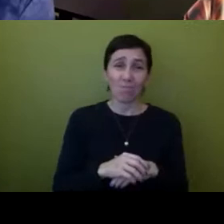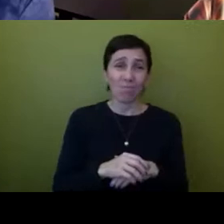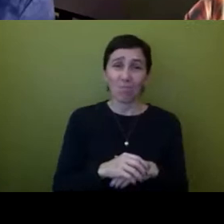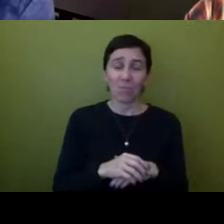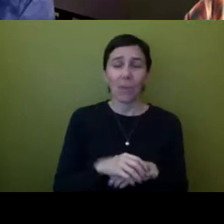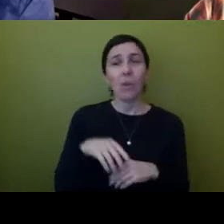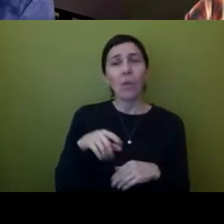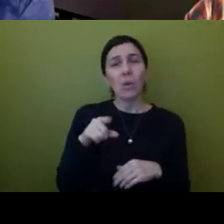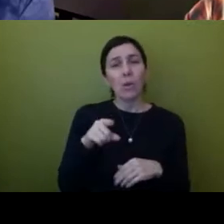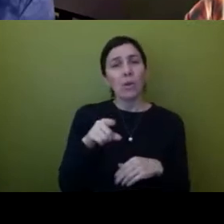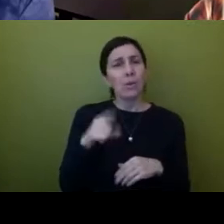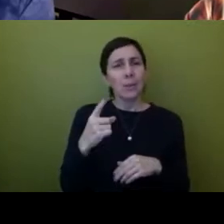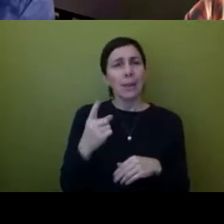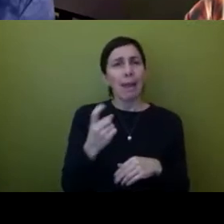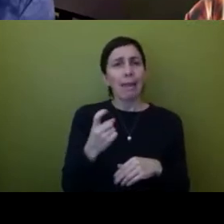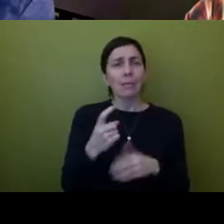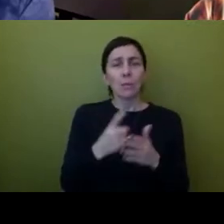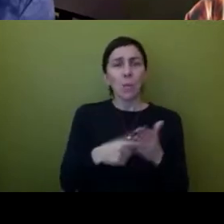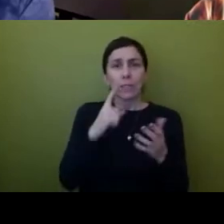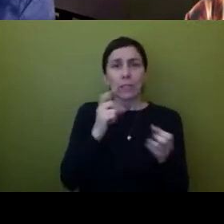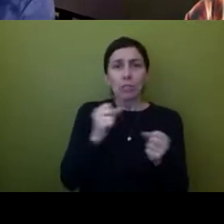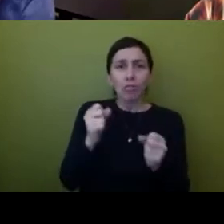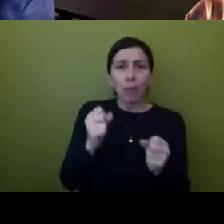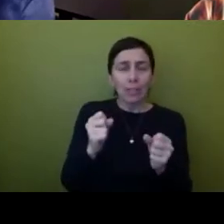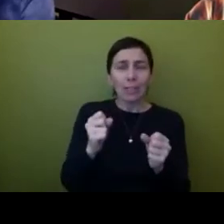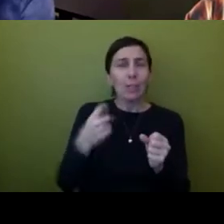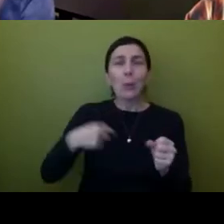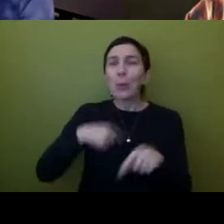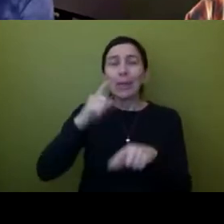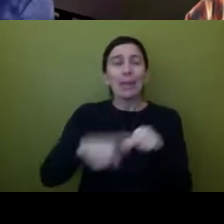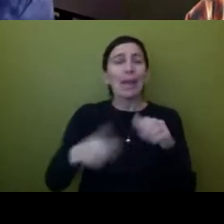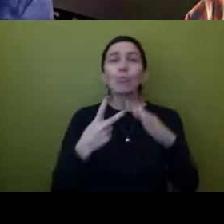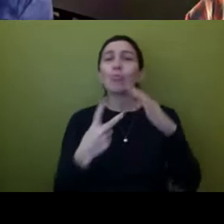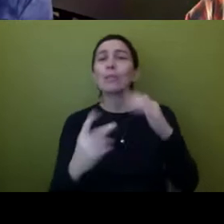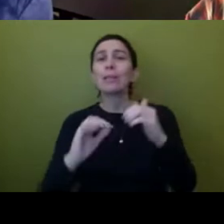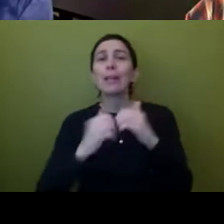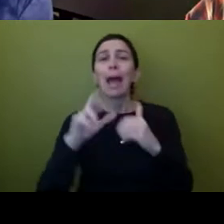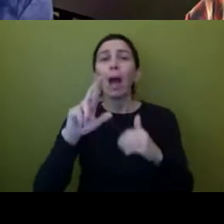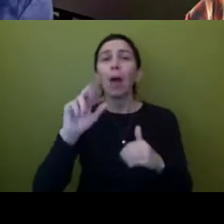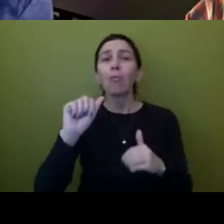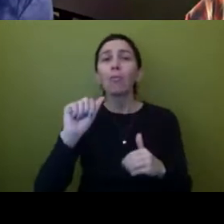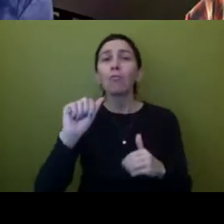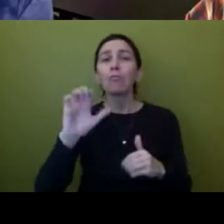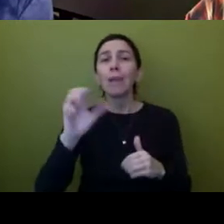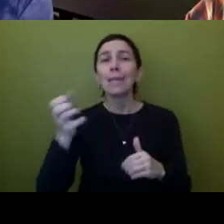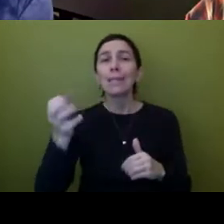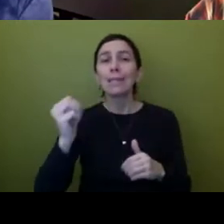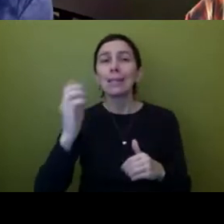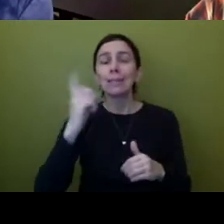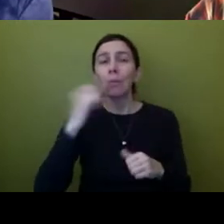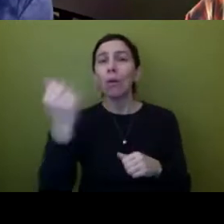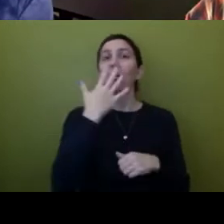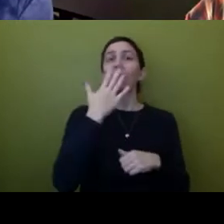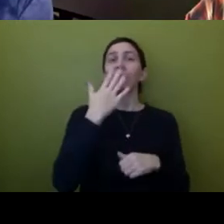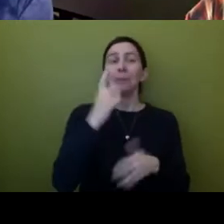strategies and how do you like you can't predict how racism is going to come at you you can't you can't plan for